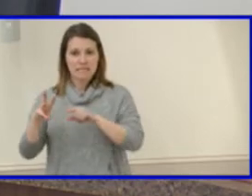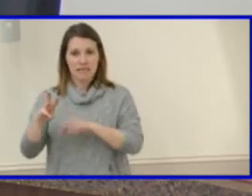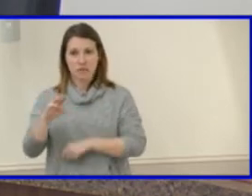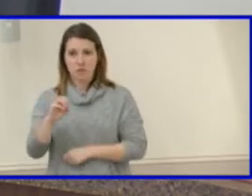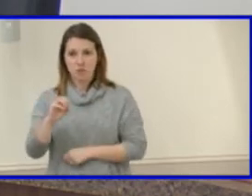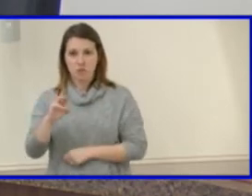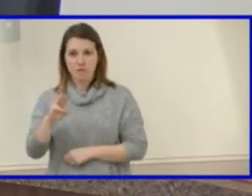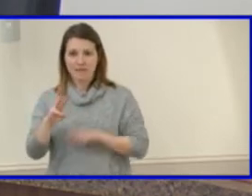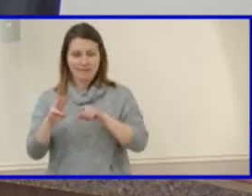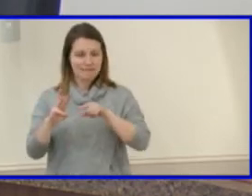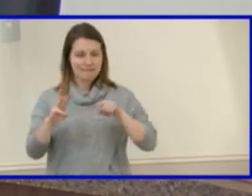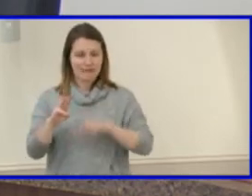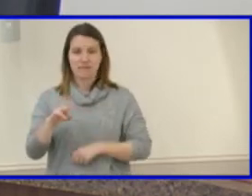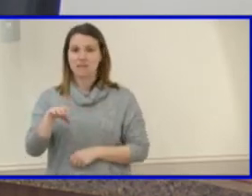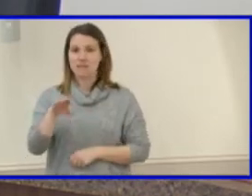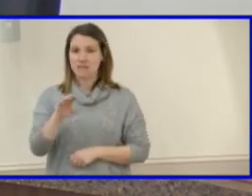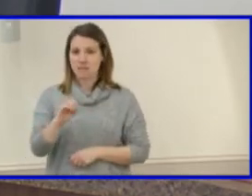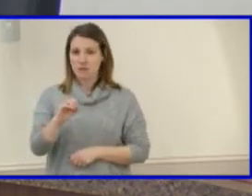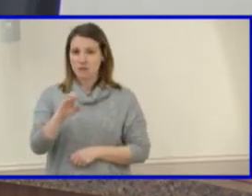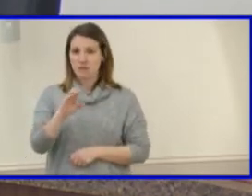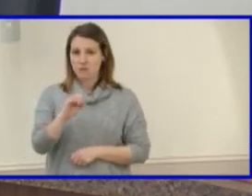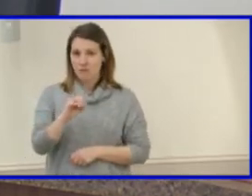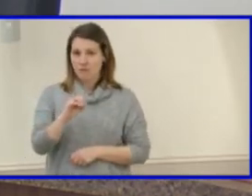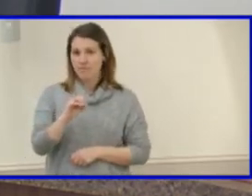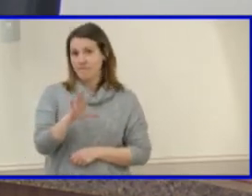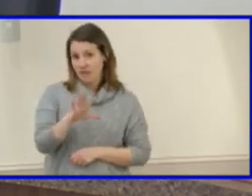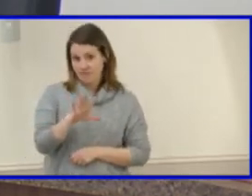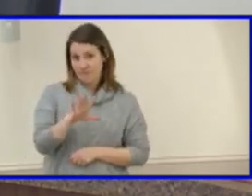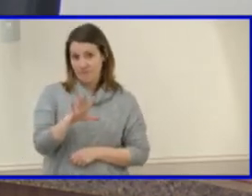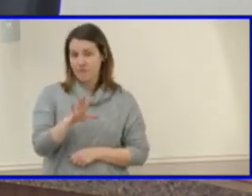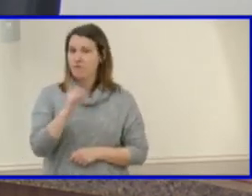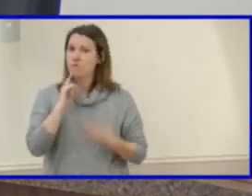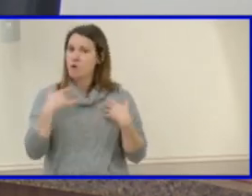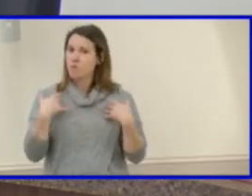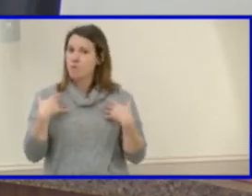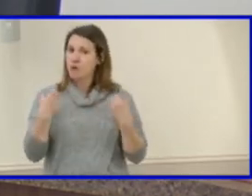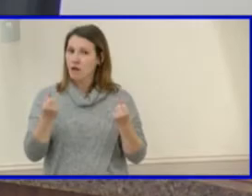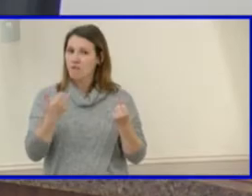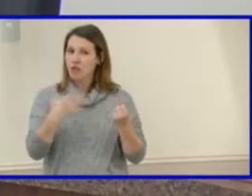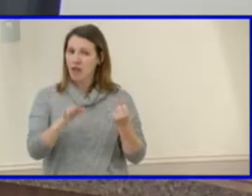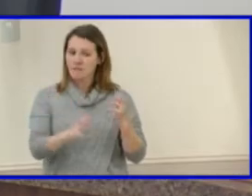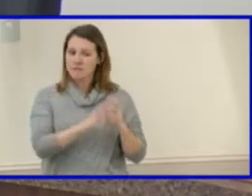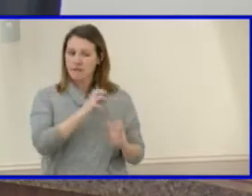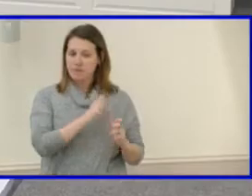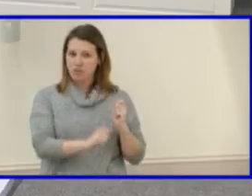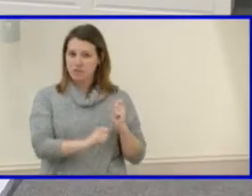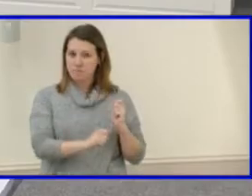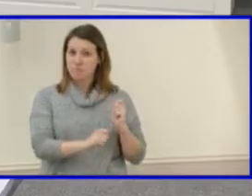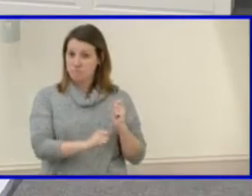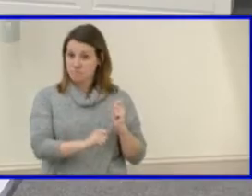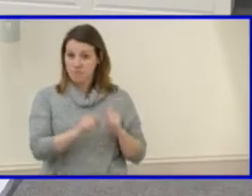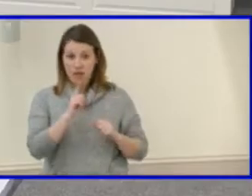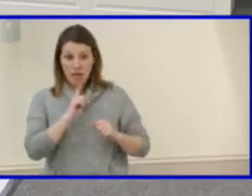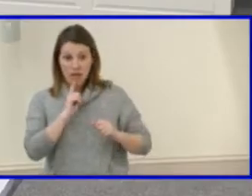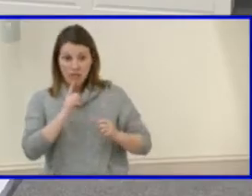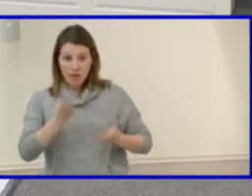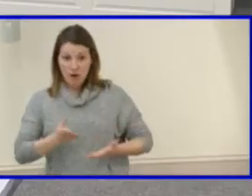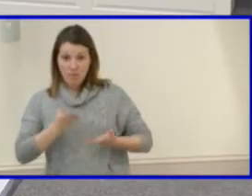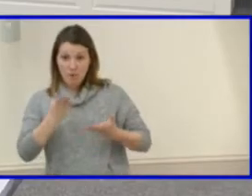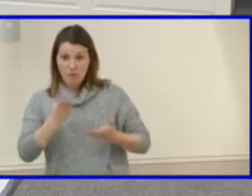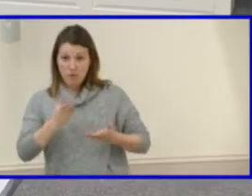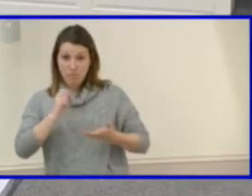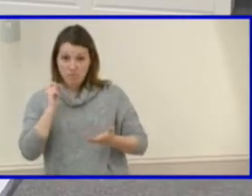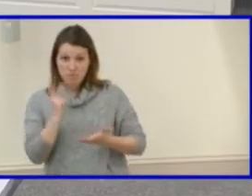-005 recovery of damages. Is there a motion to approve proposed